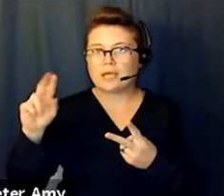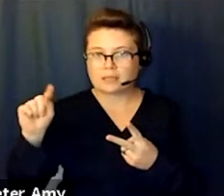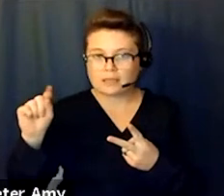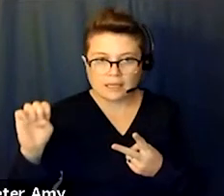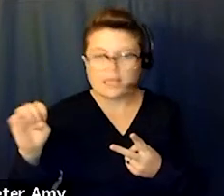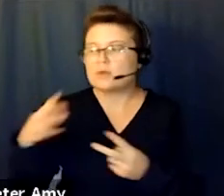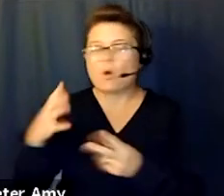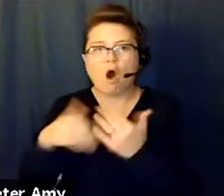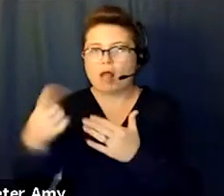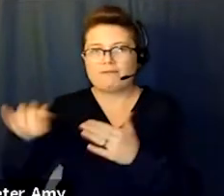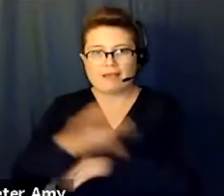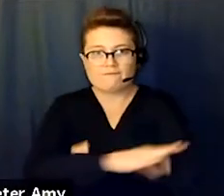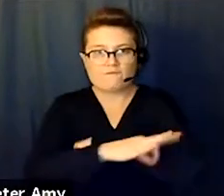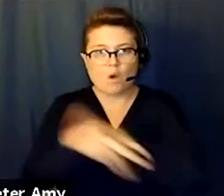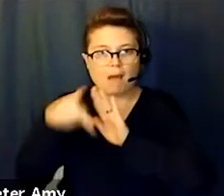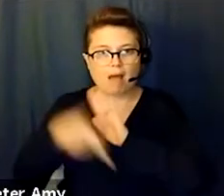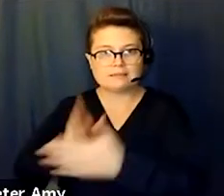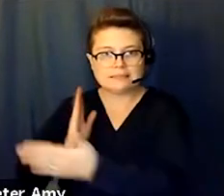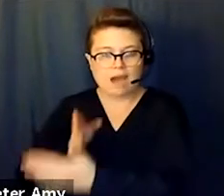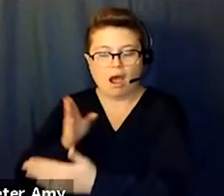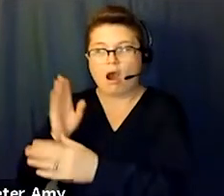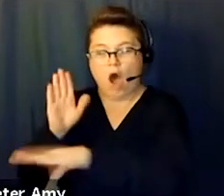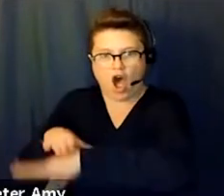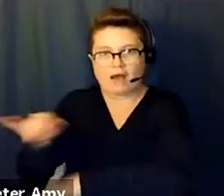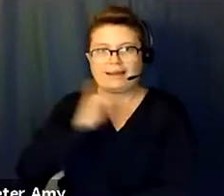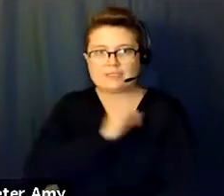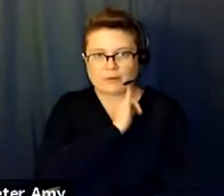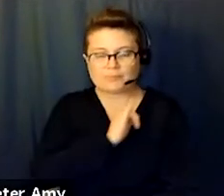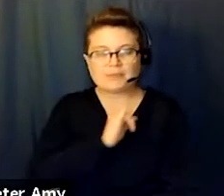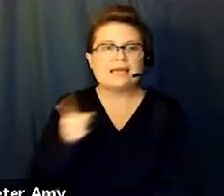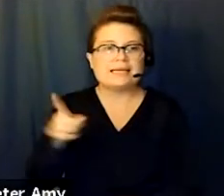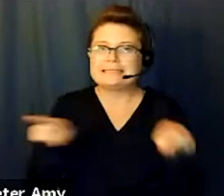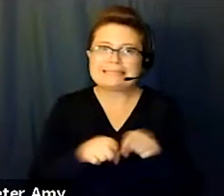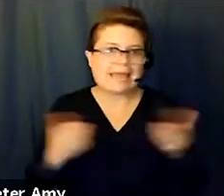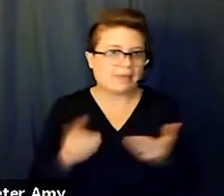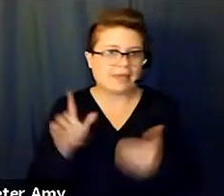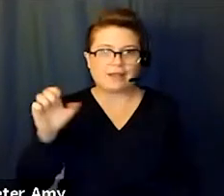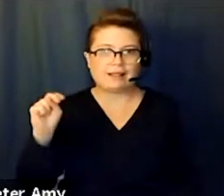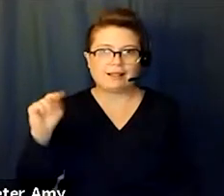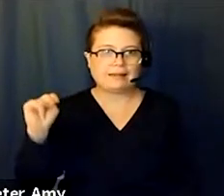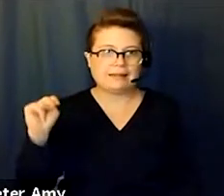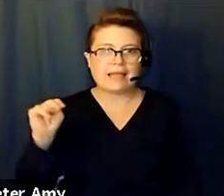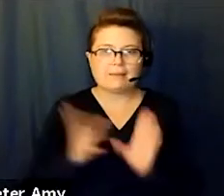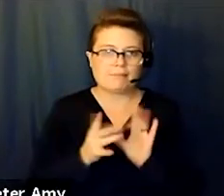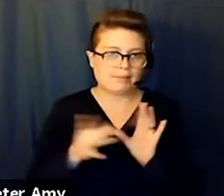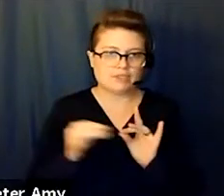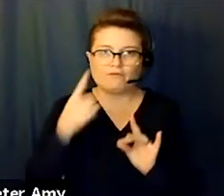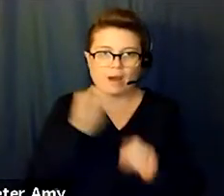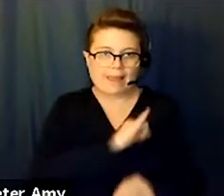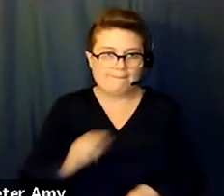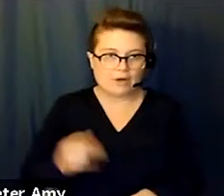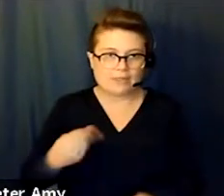policy in Israel. And this all goes back to the same year that Lenin published imperialism, the high stage of capitalism,